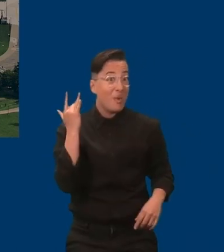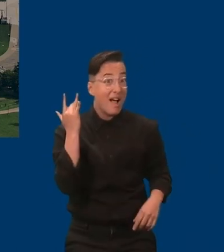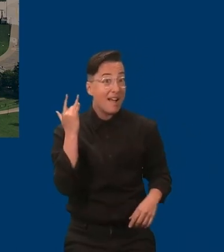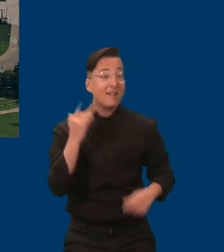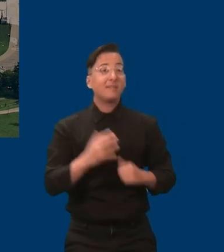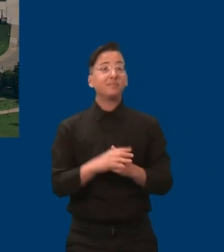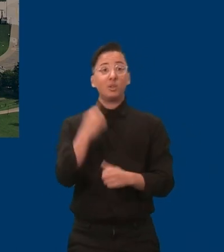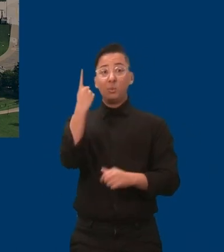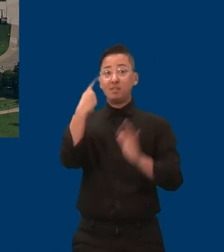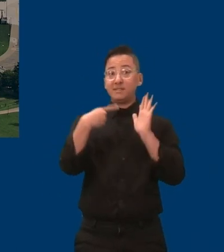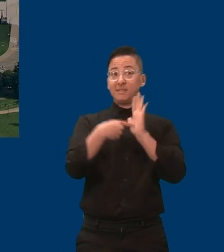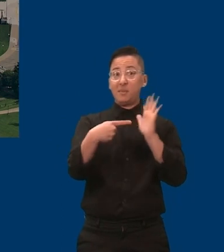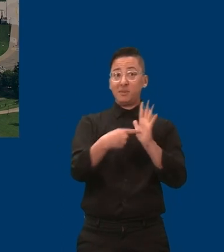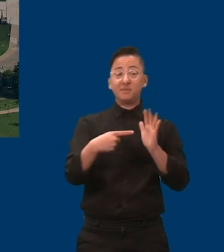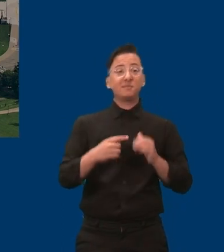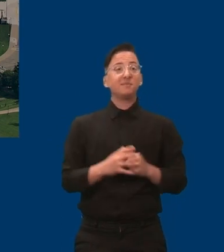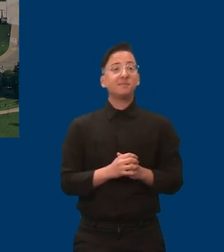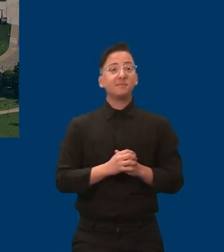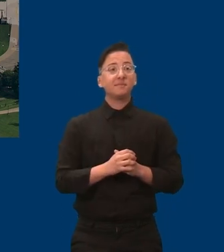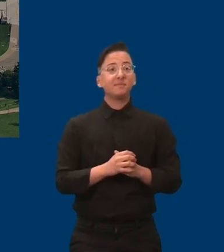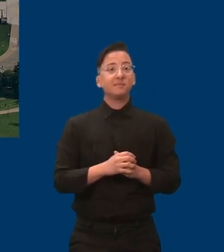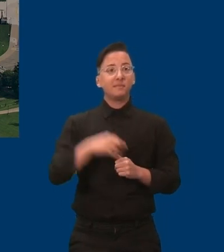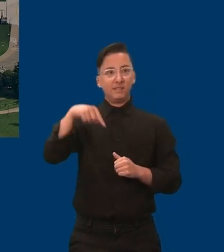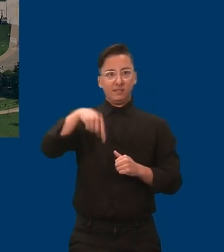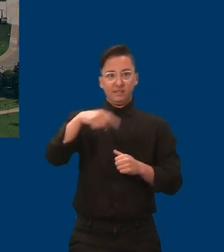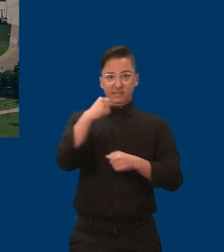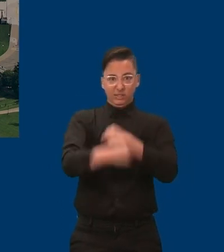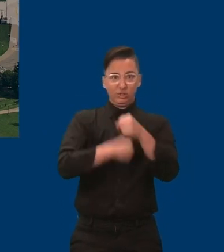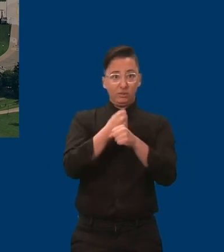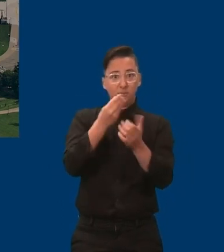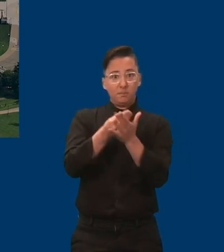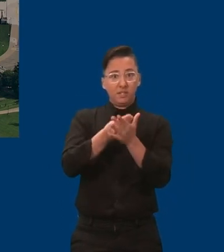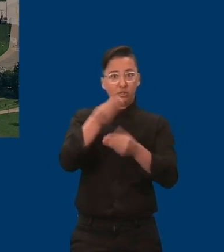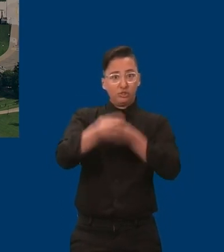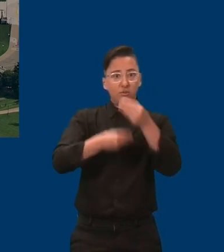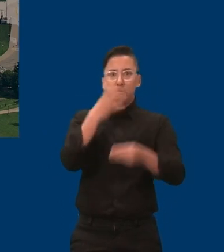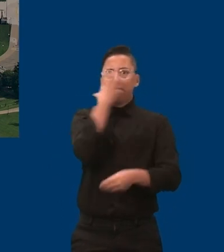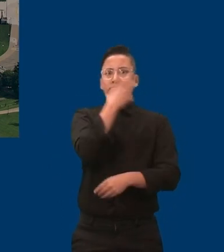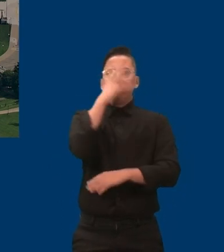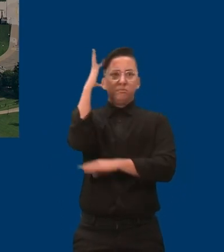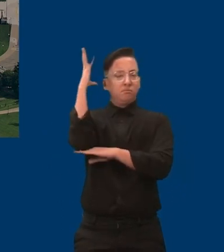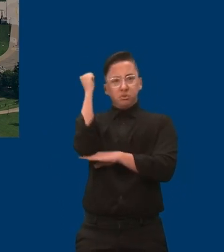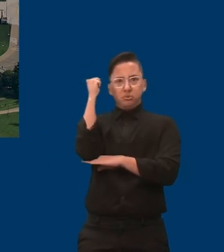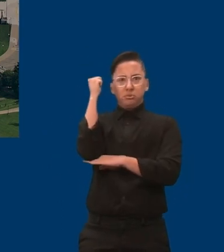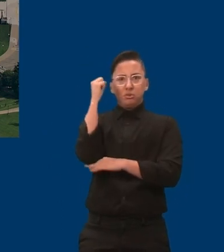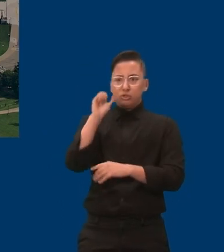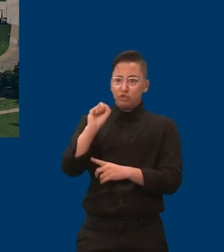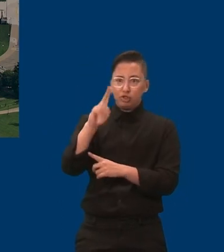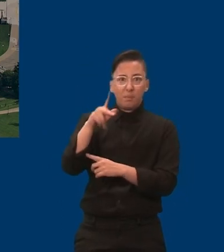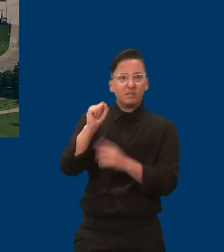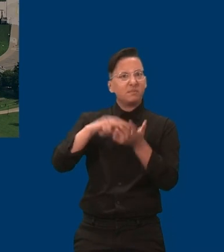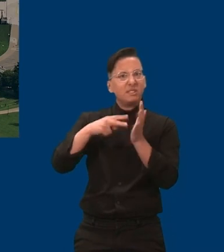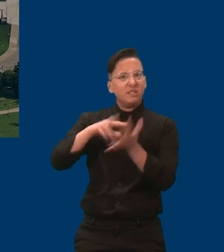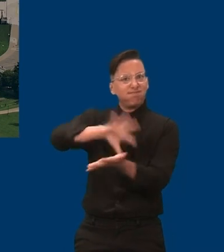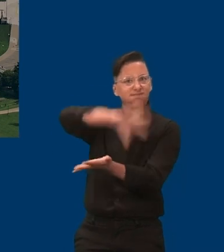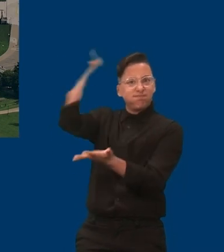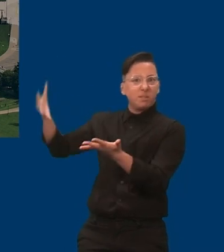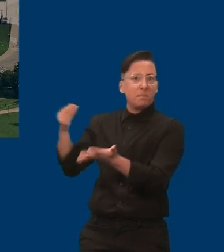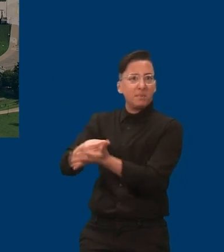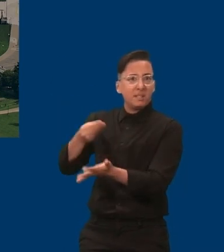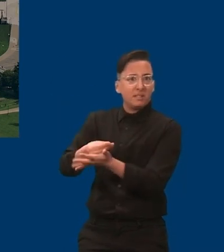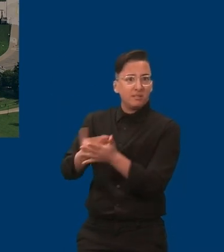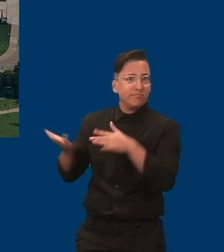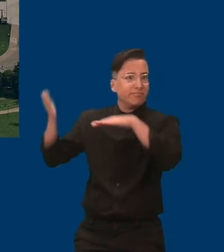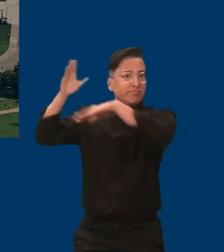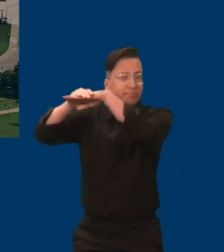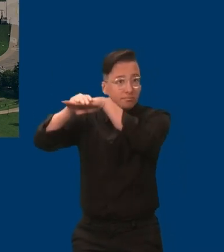working with the largest budget surplus in Minnesota history. The Minnesota Council on Disability will be advocating for that